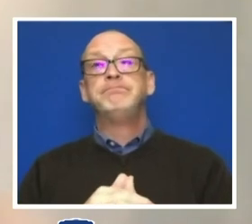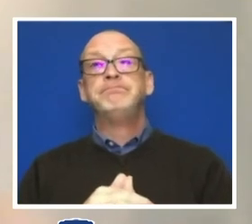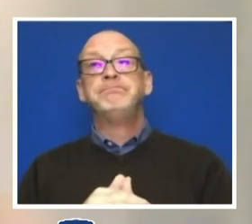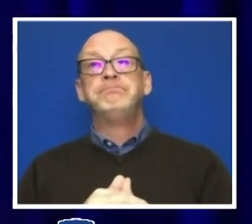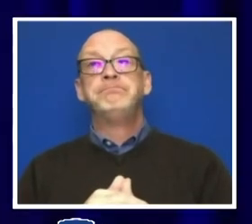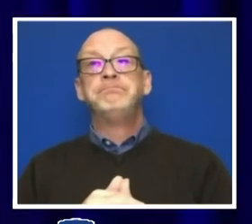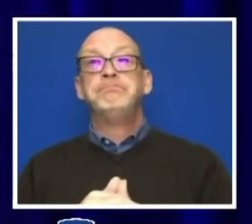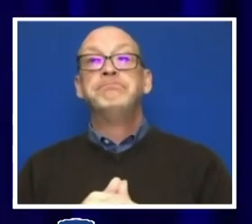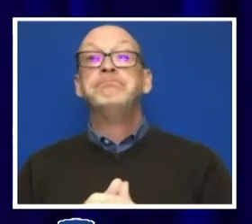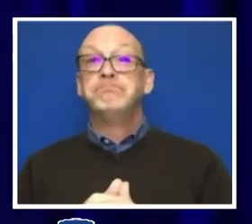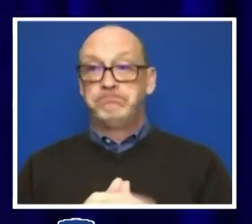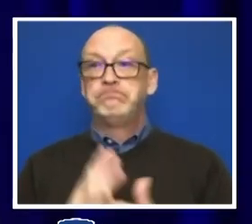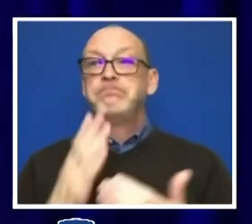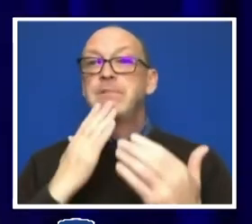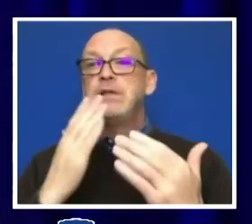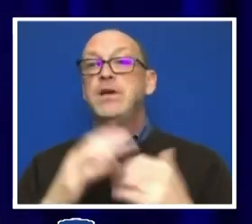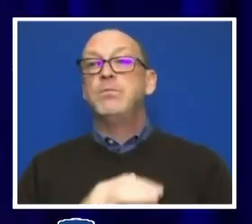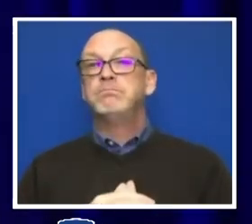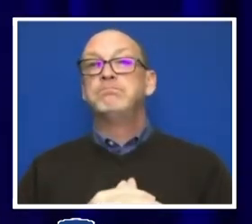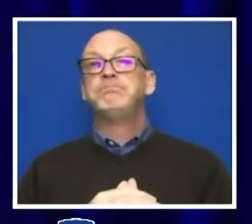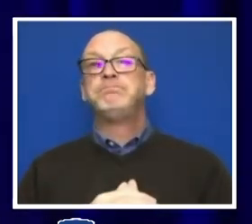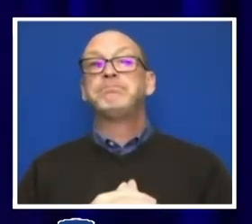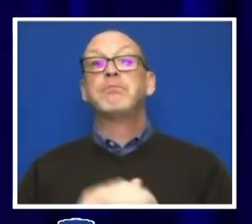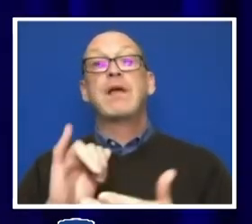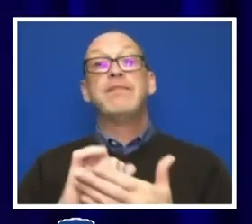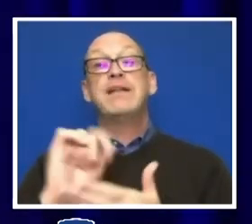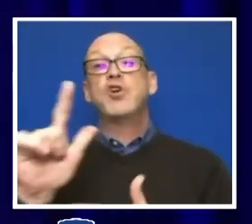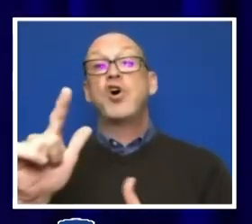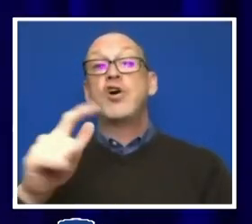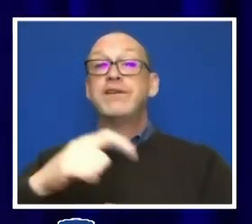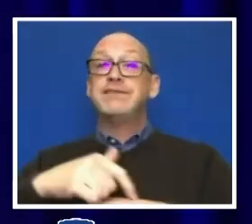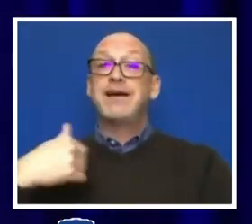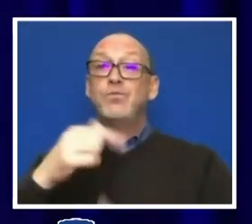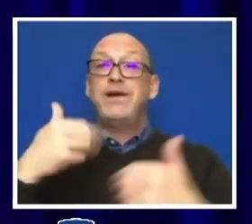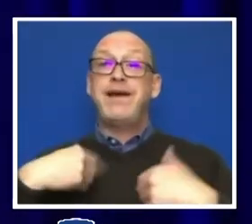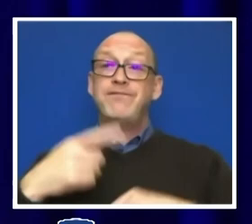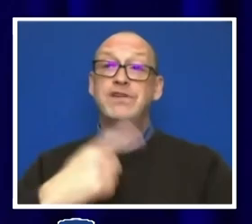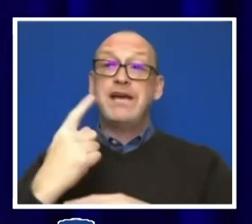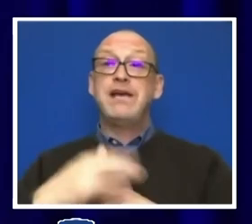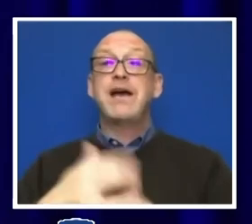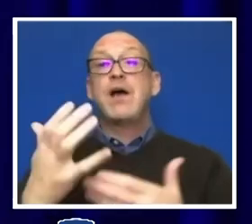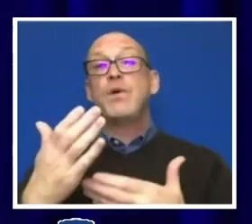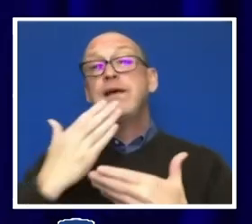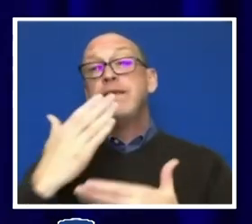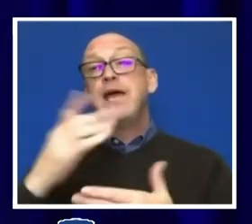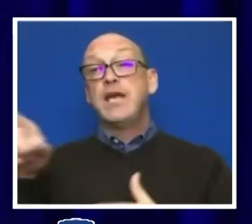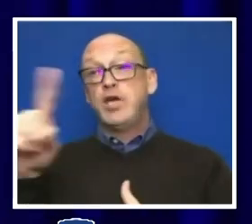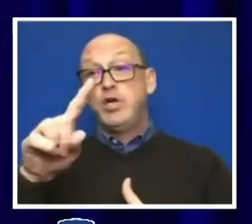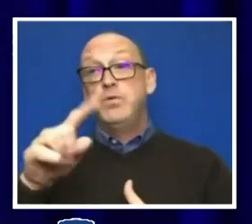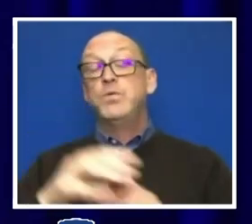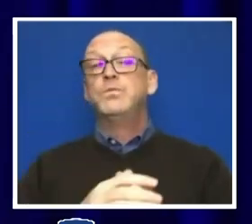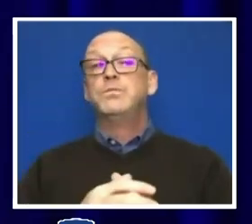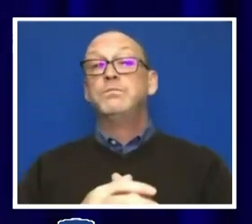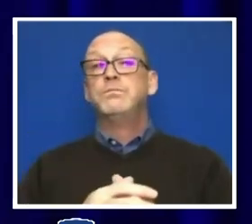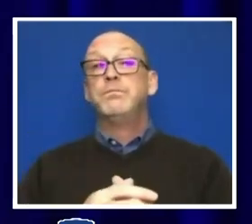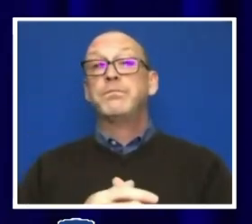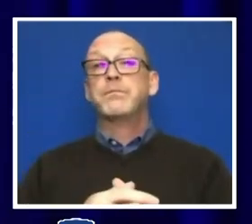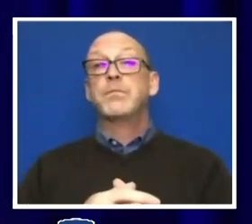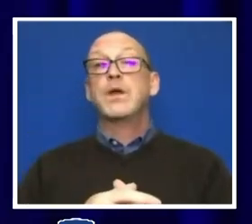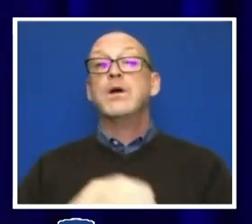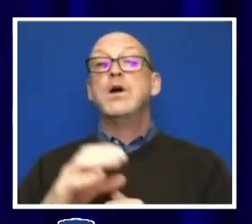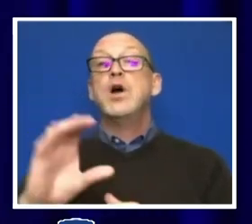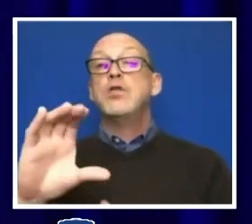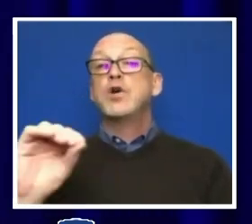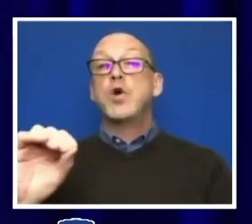Thank you. Thank That's all the time we have today. I want to thank you and to the co-chairs